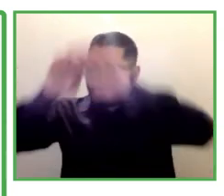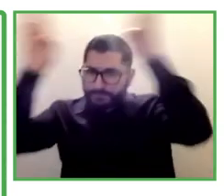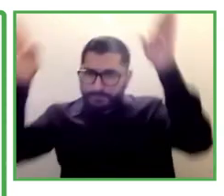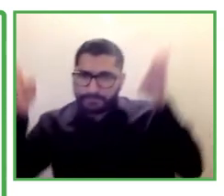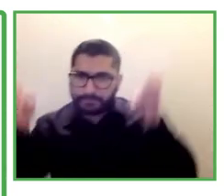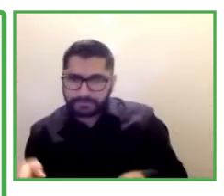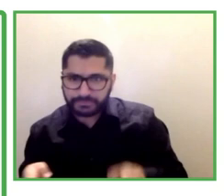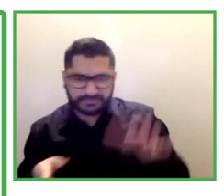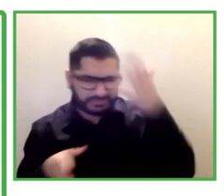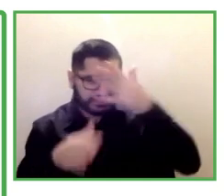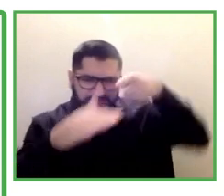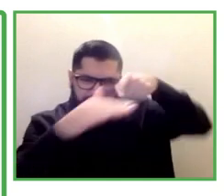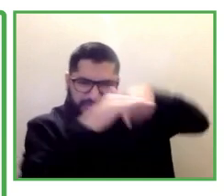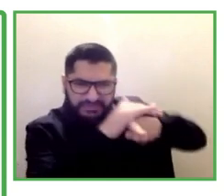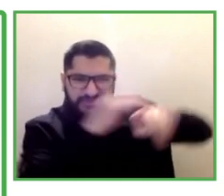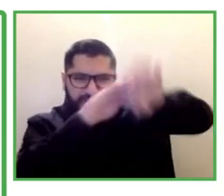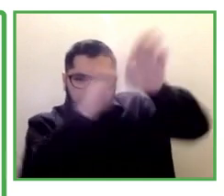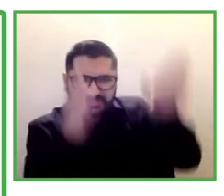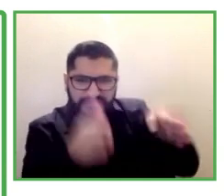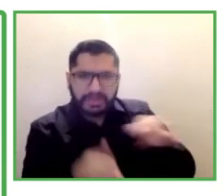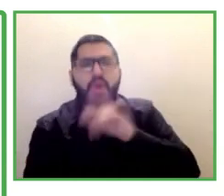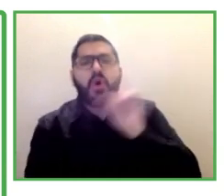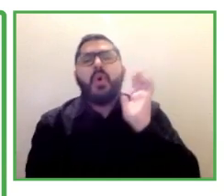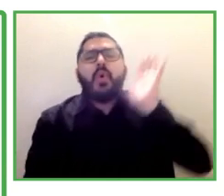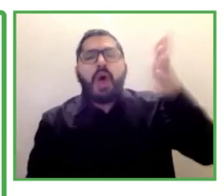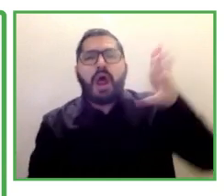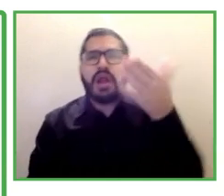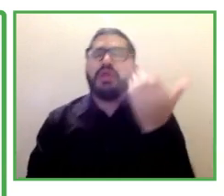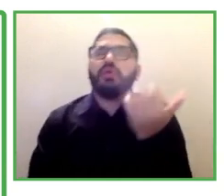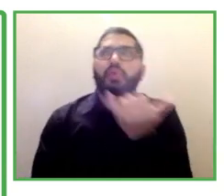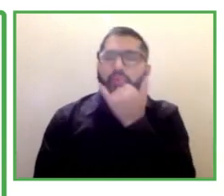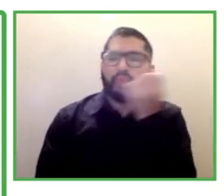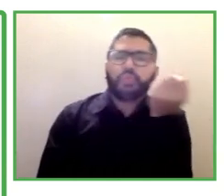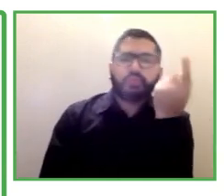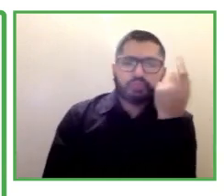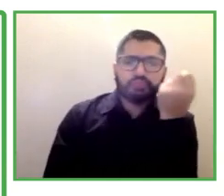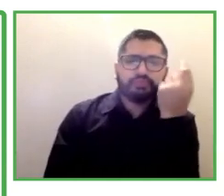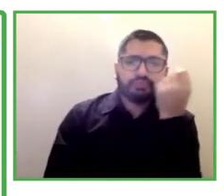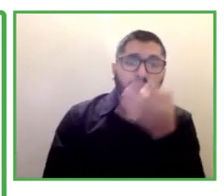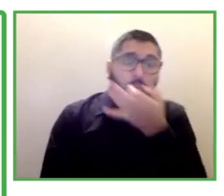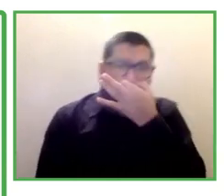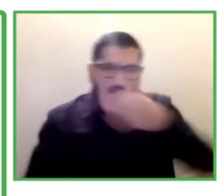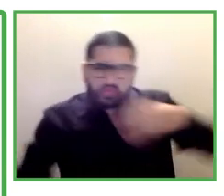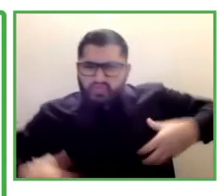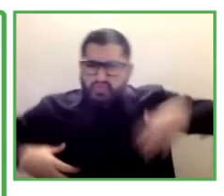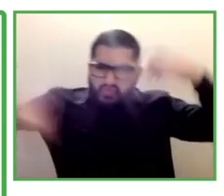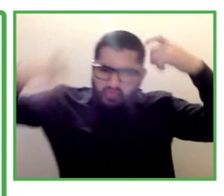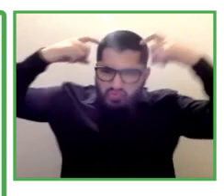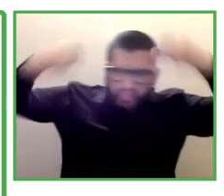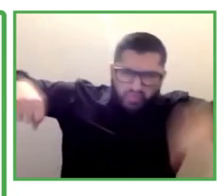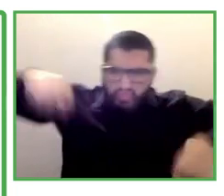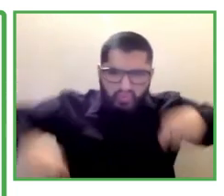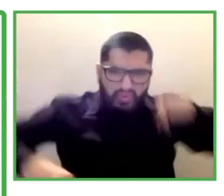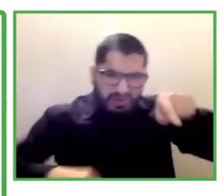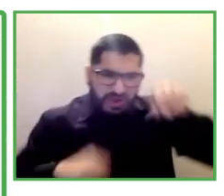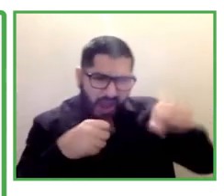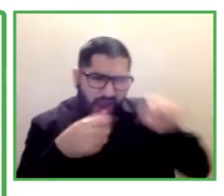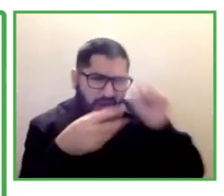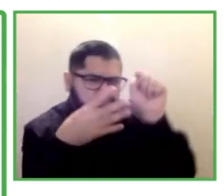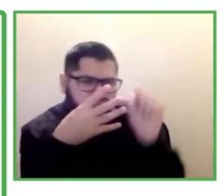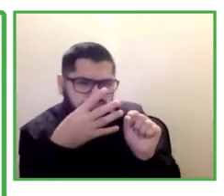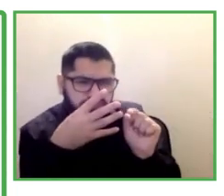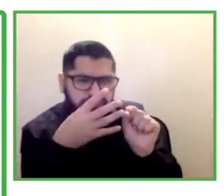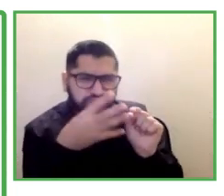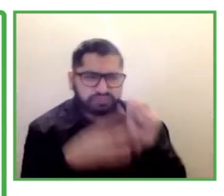animals he wants to eat. He asks the bear, am I on the list? And the bear says, yes, you are, and eats him up.